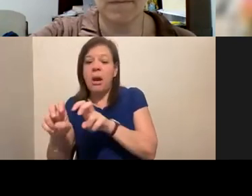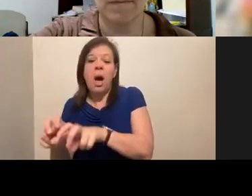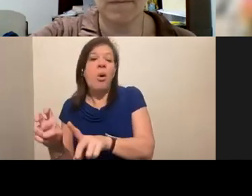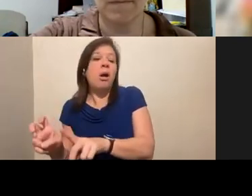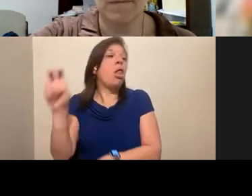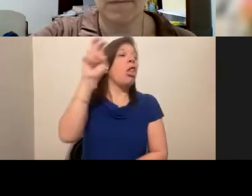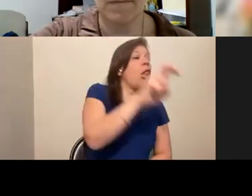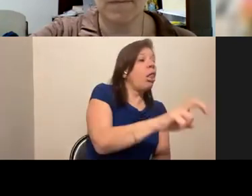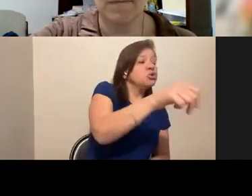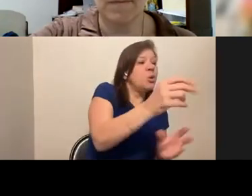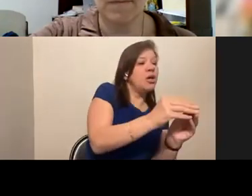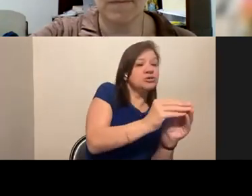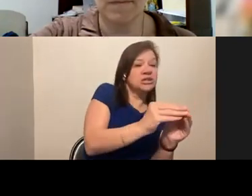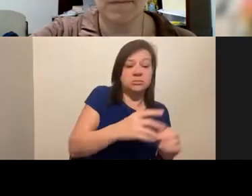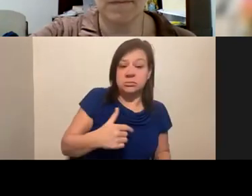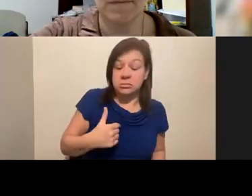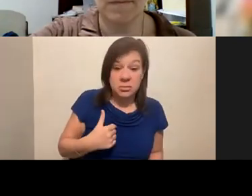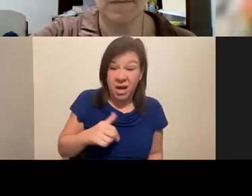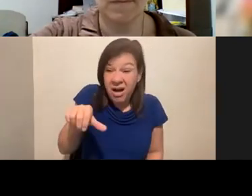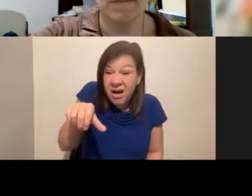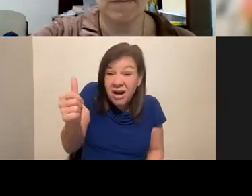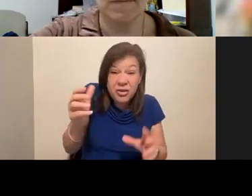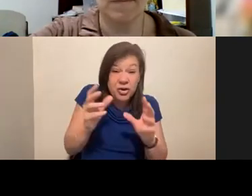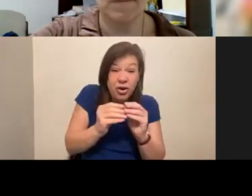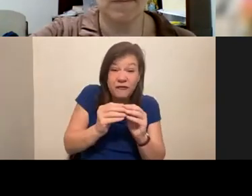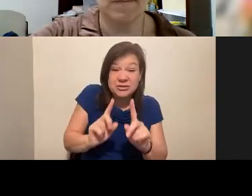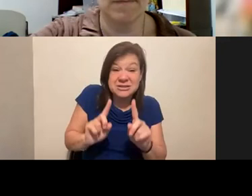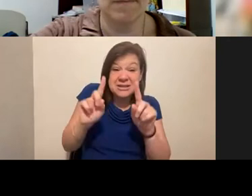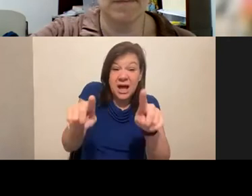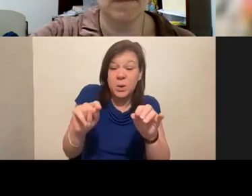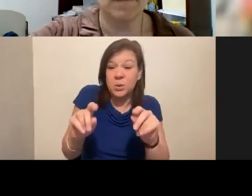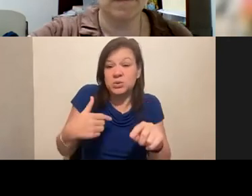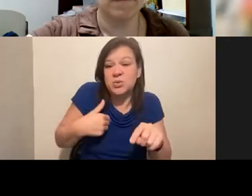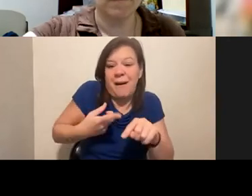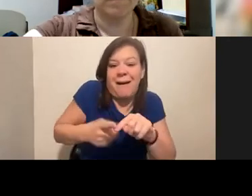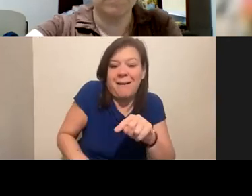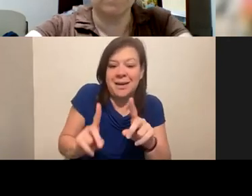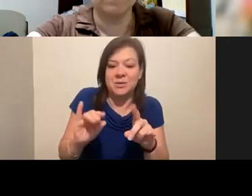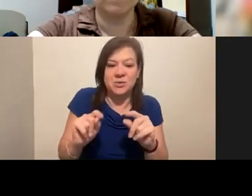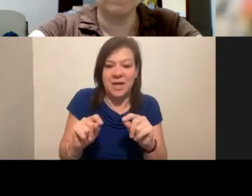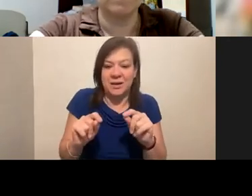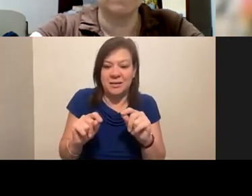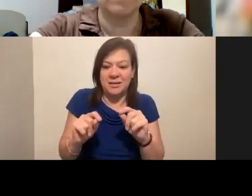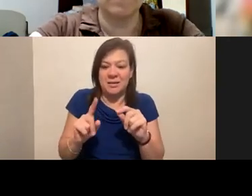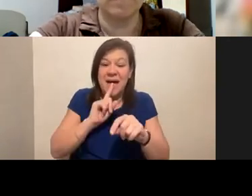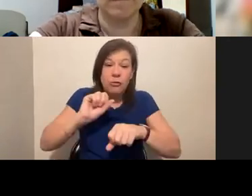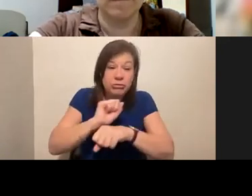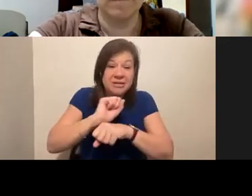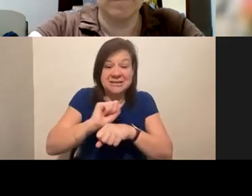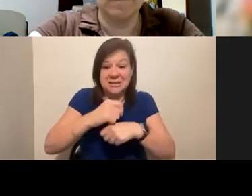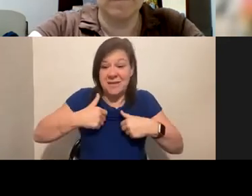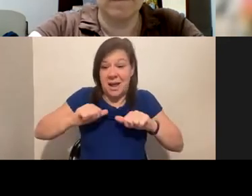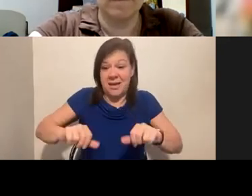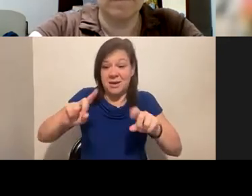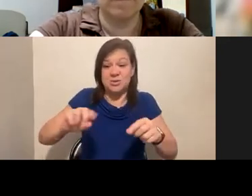one. I can't, I've never had the opportunity or like, like the realization that I could do that. And it